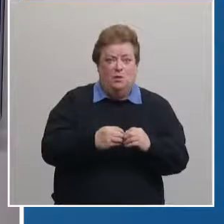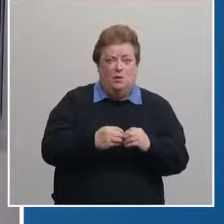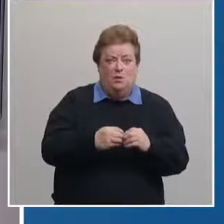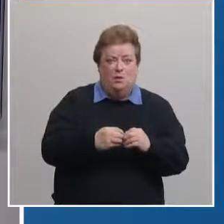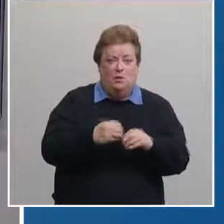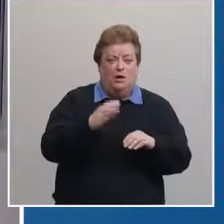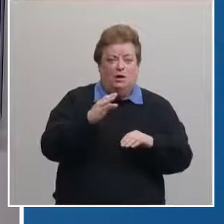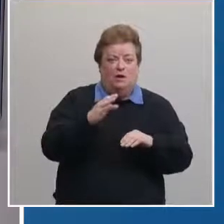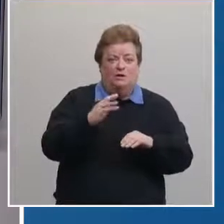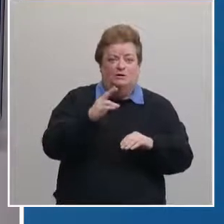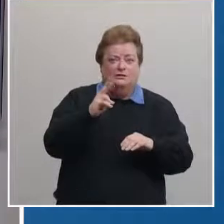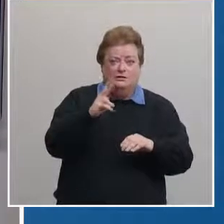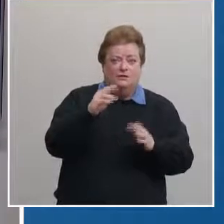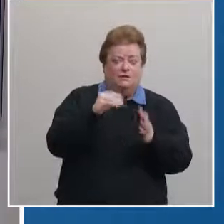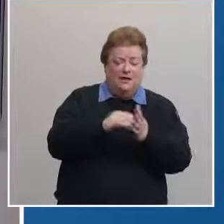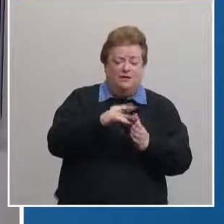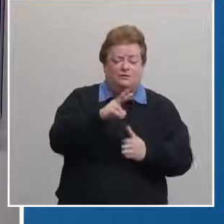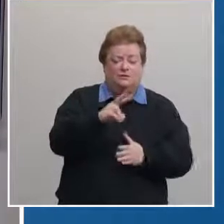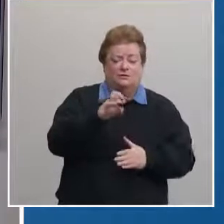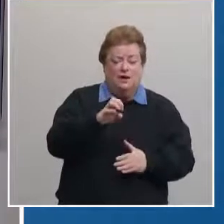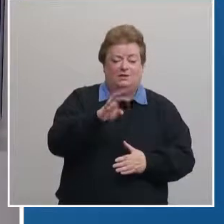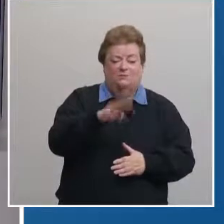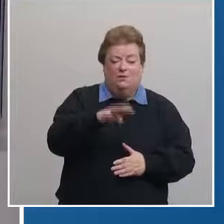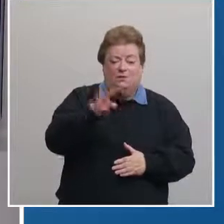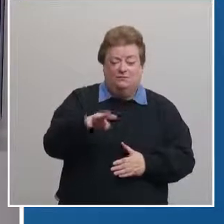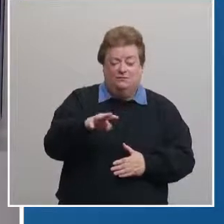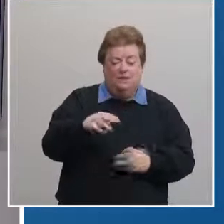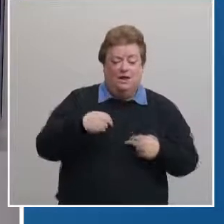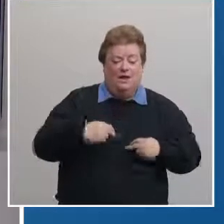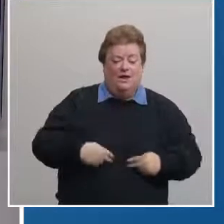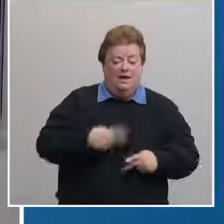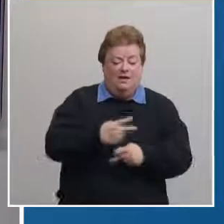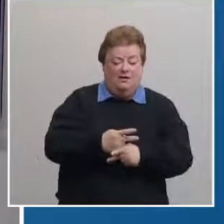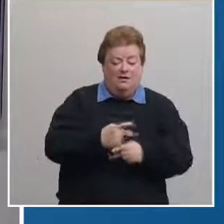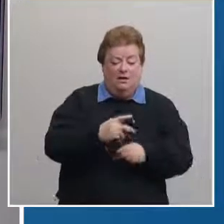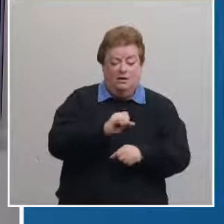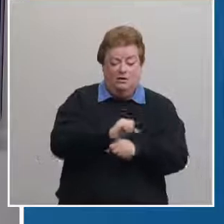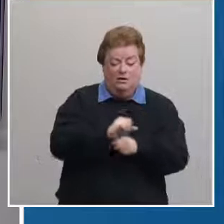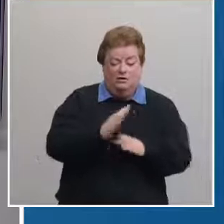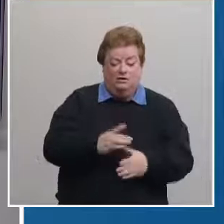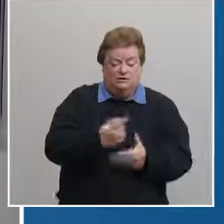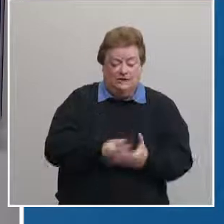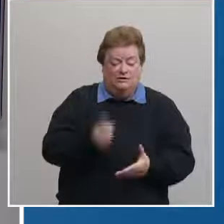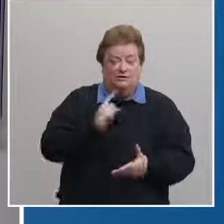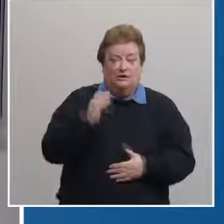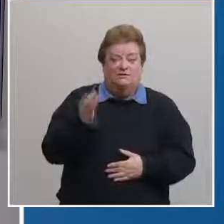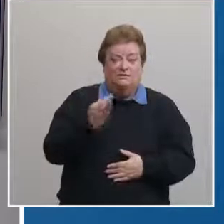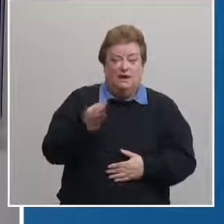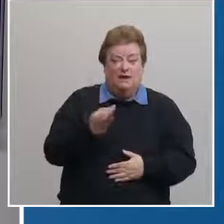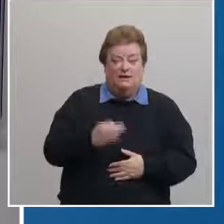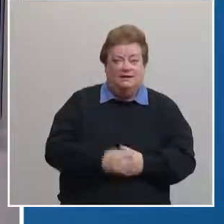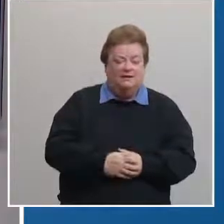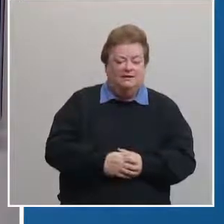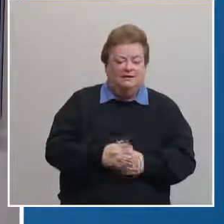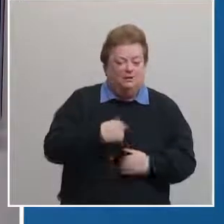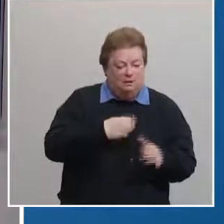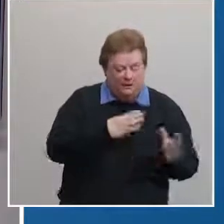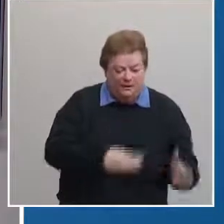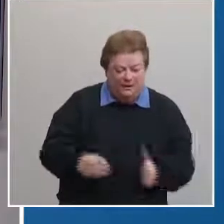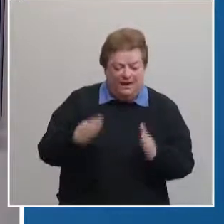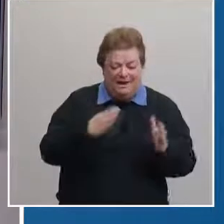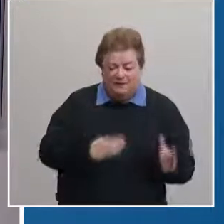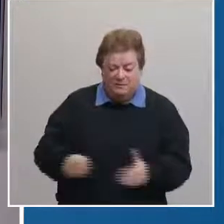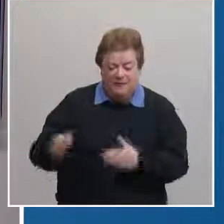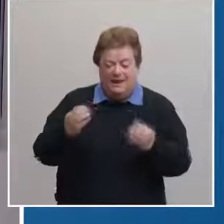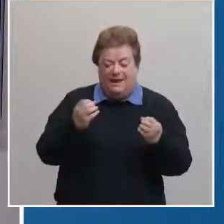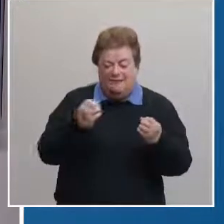we vaccinated 2,244 health care workers last Friday the many hours of planning and preparation